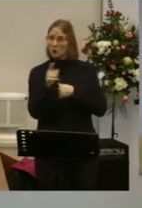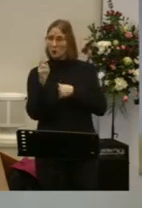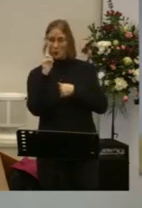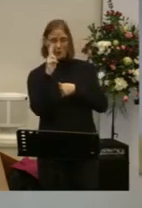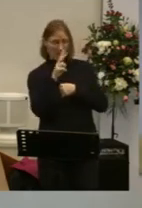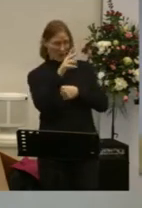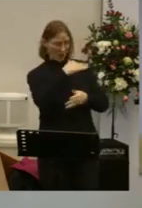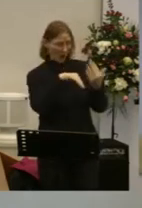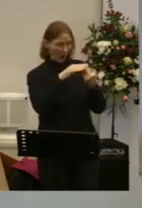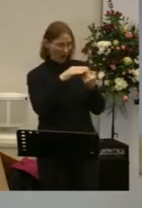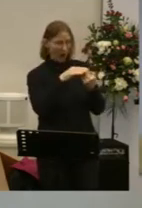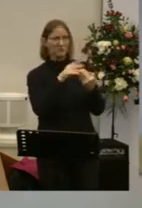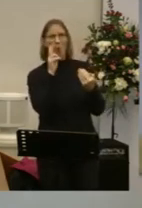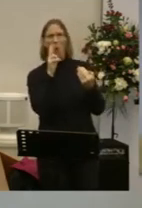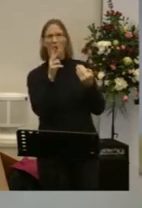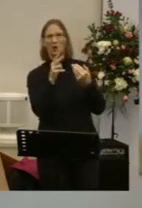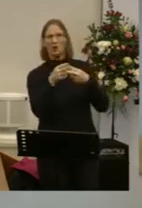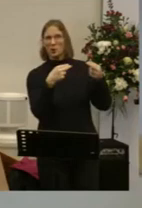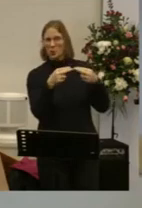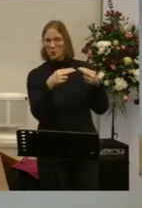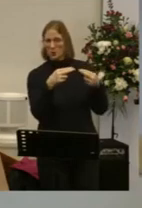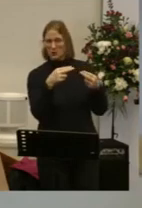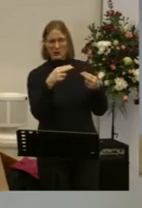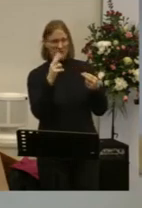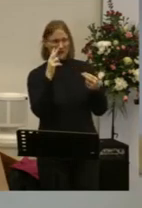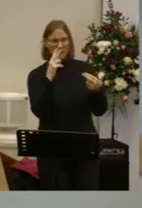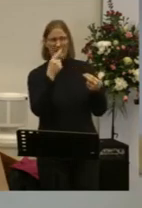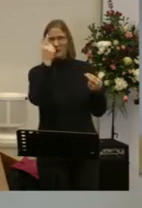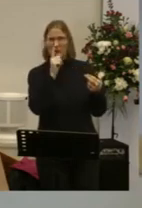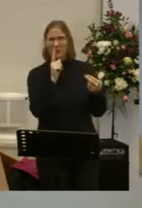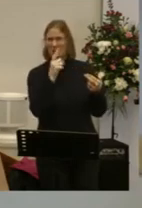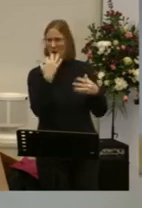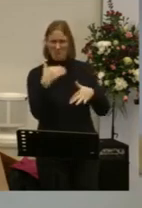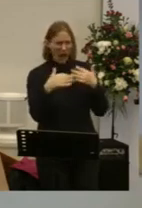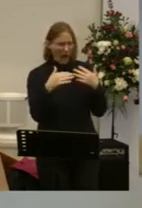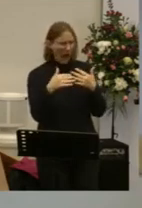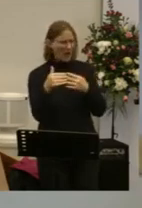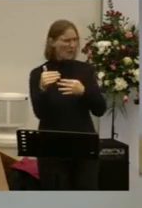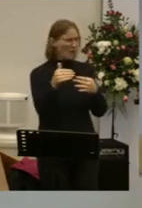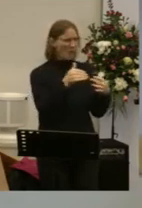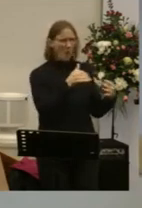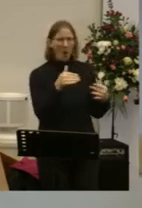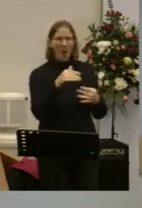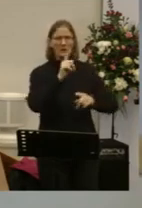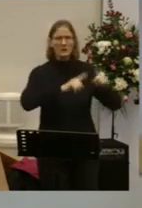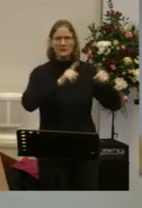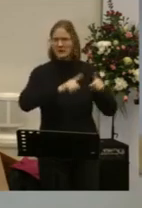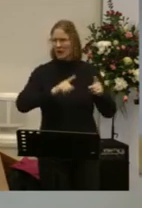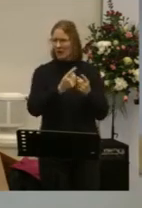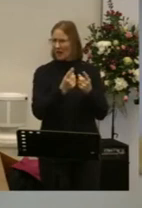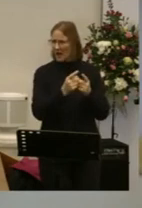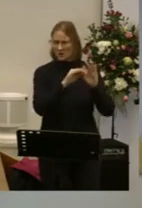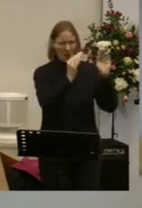Watch the news? You see the pain and the war You